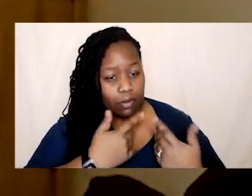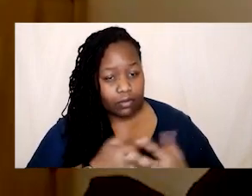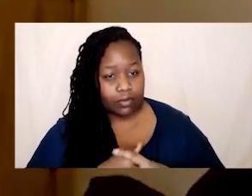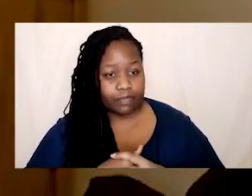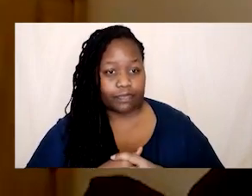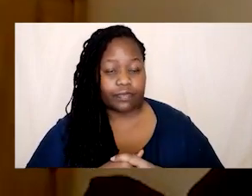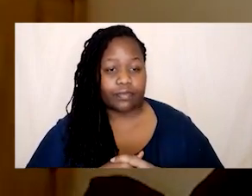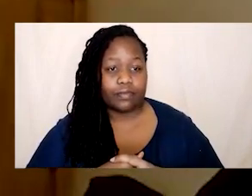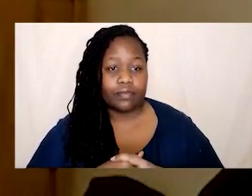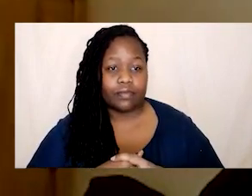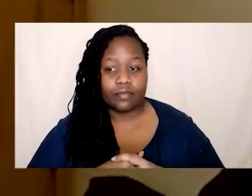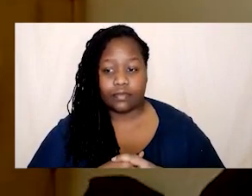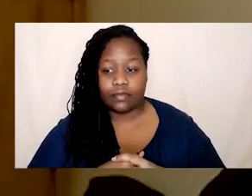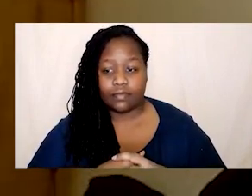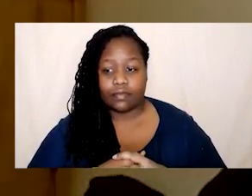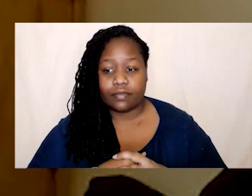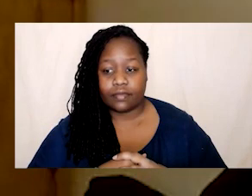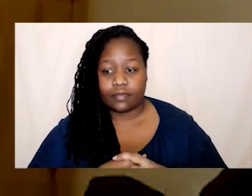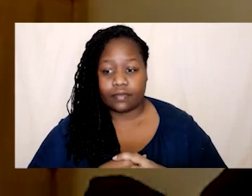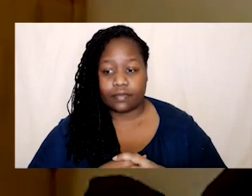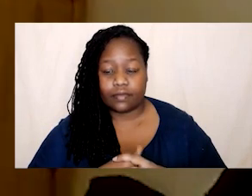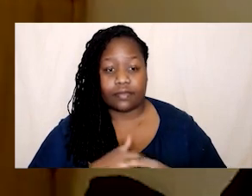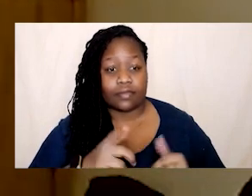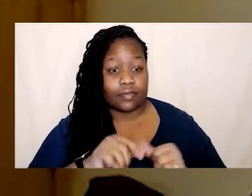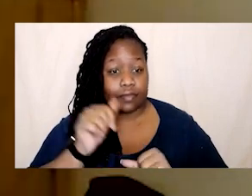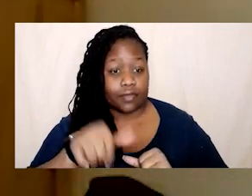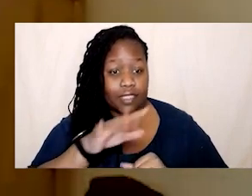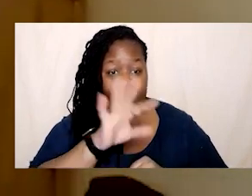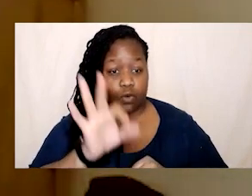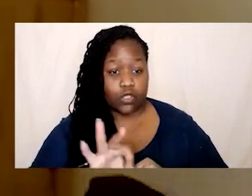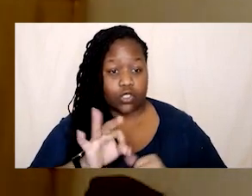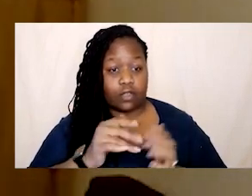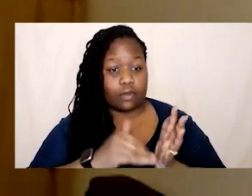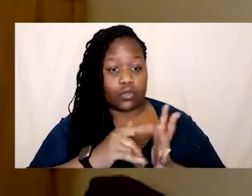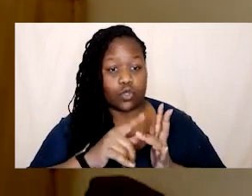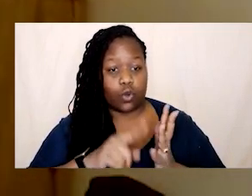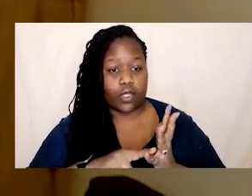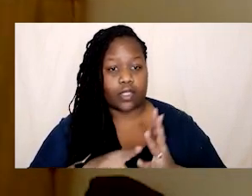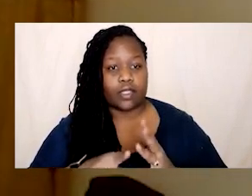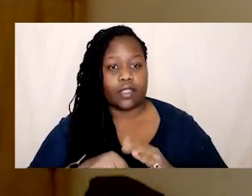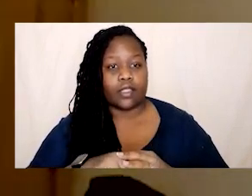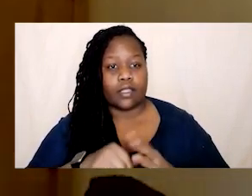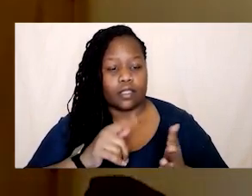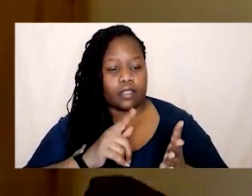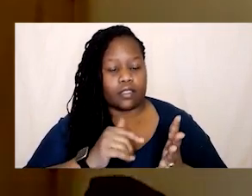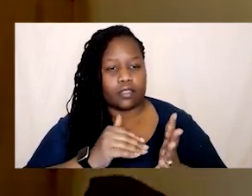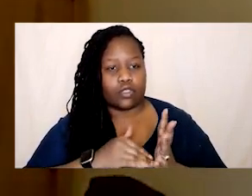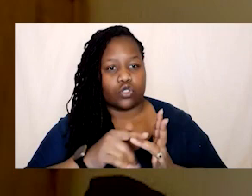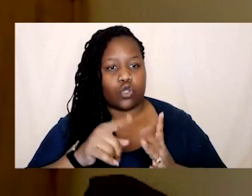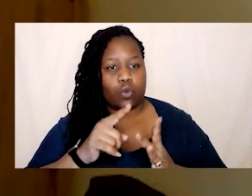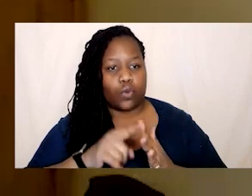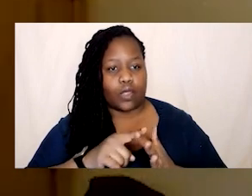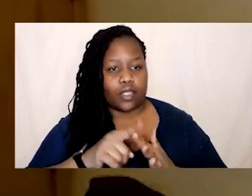suleiman for that um so the next question i think is from zoe at spark and co who manages their socials um and